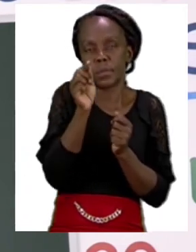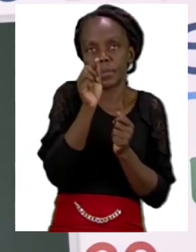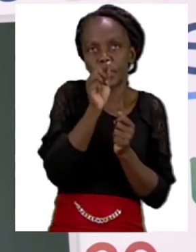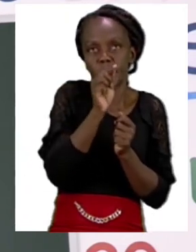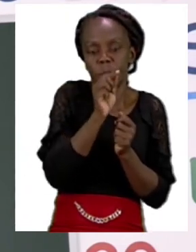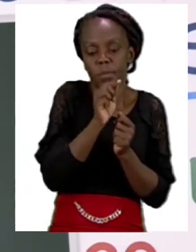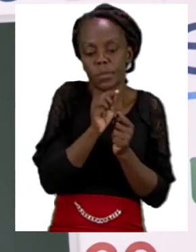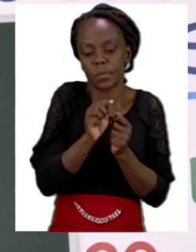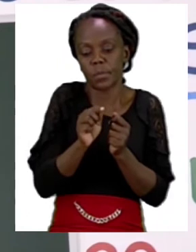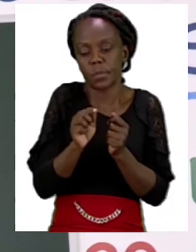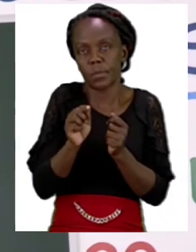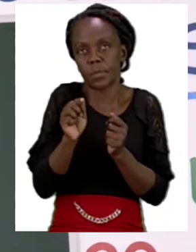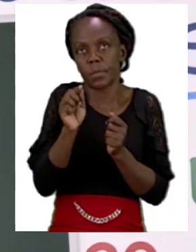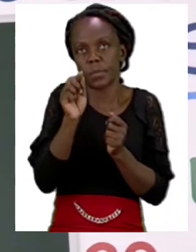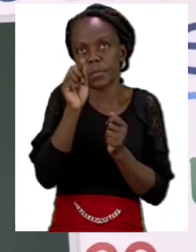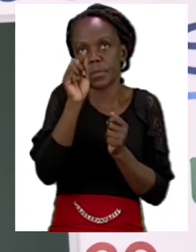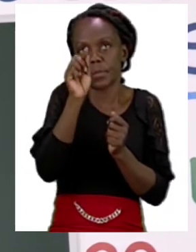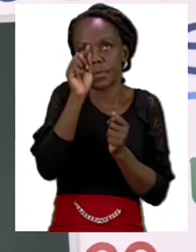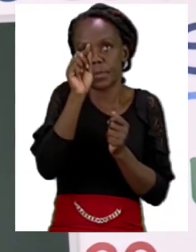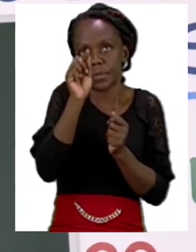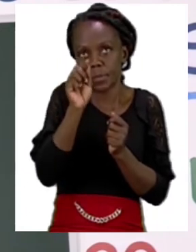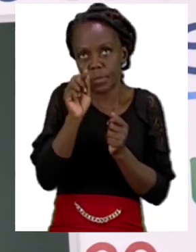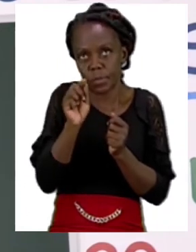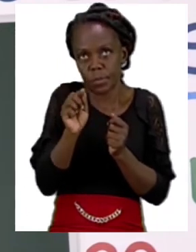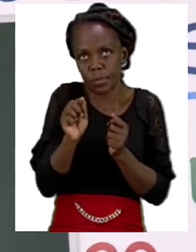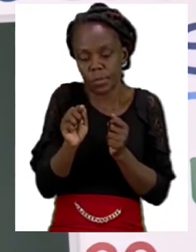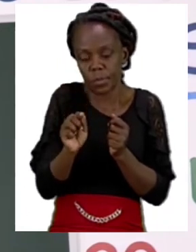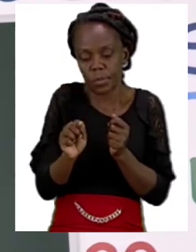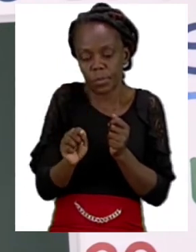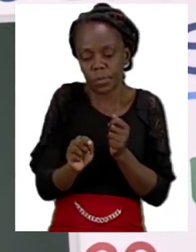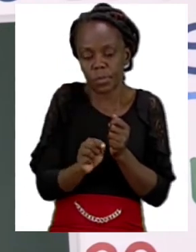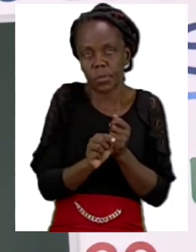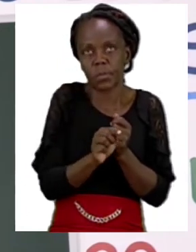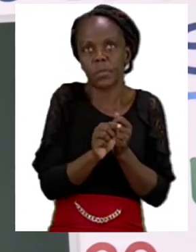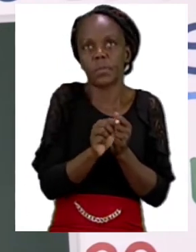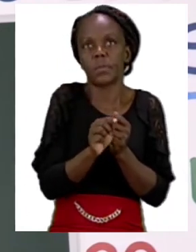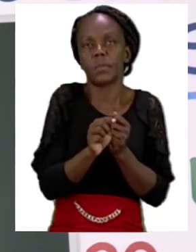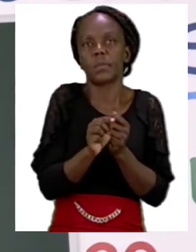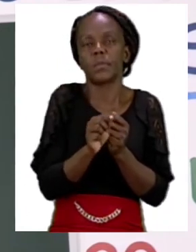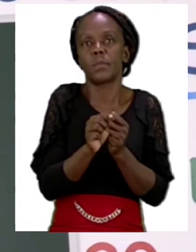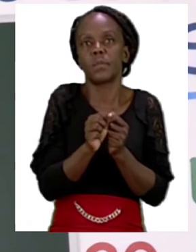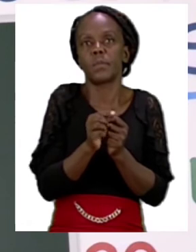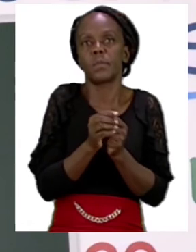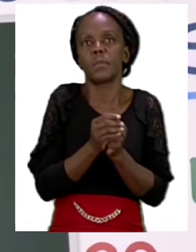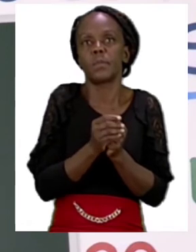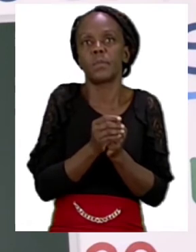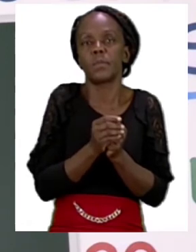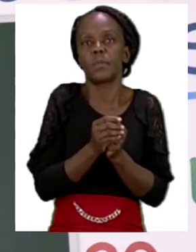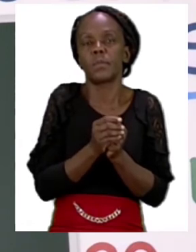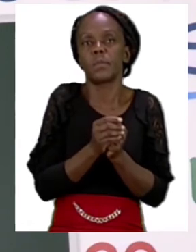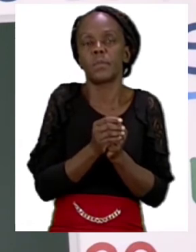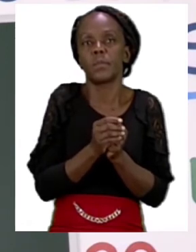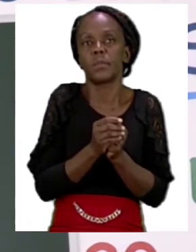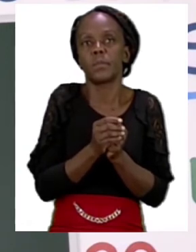up and down make sure that